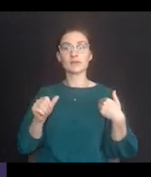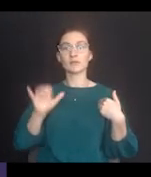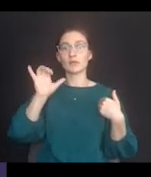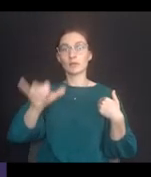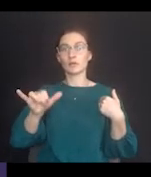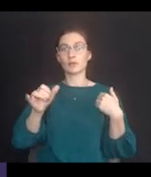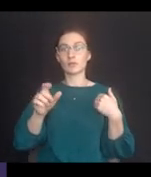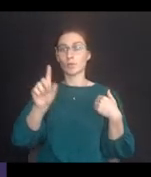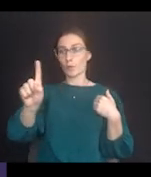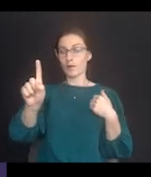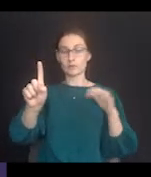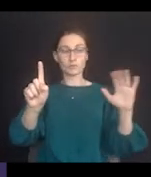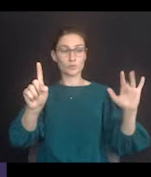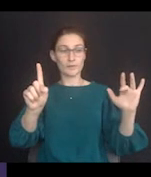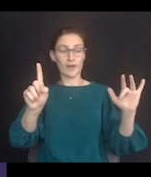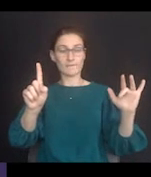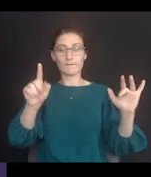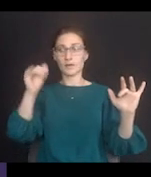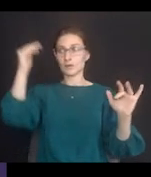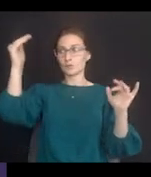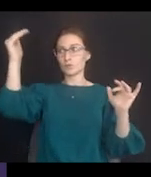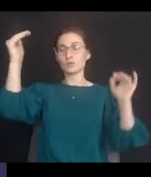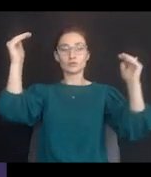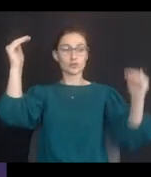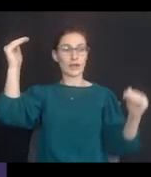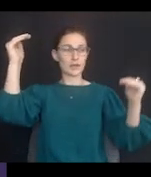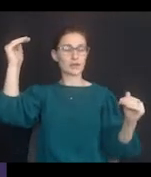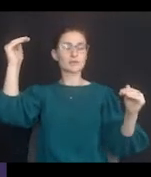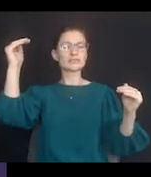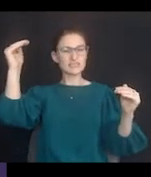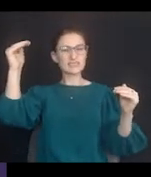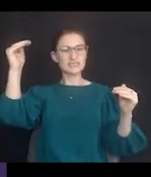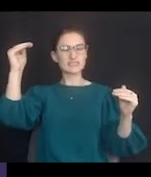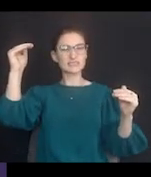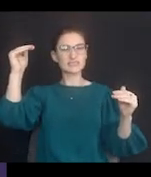a 1 to 25 adult to child ratio can provide.